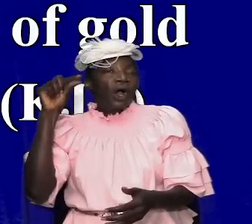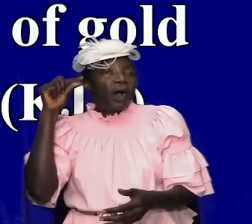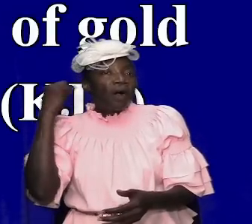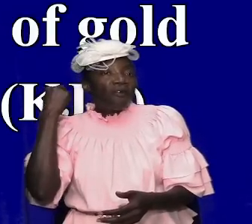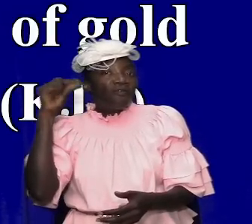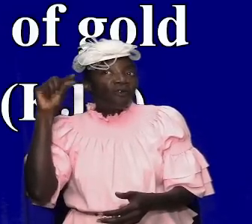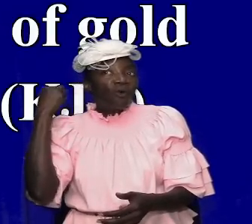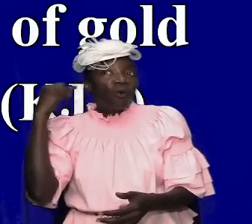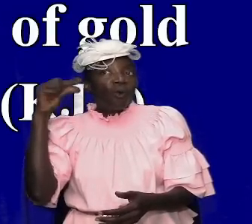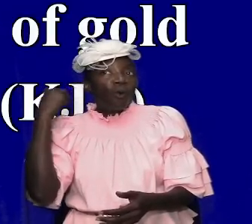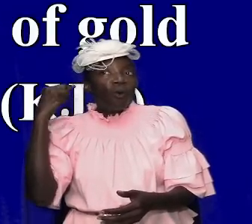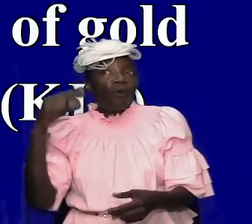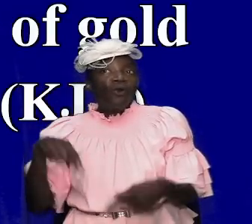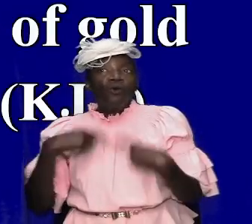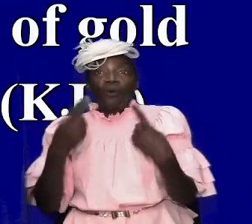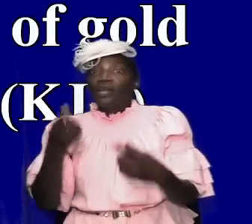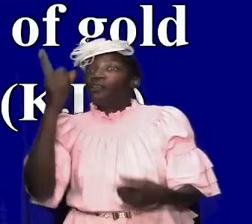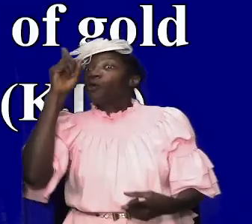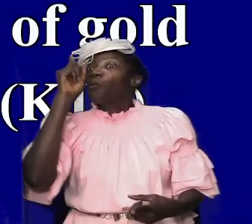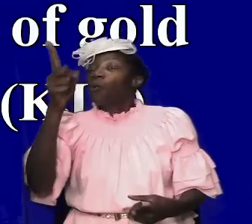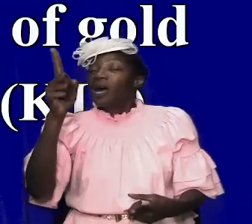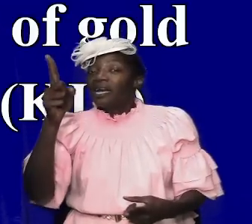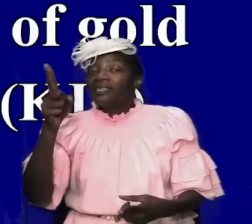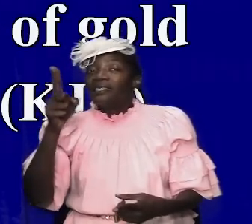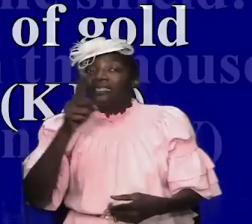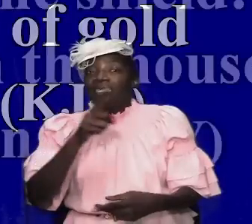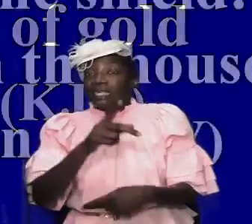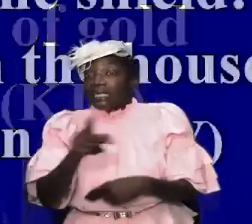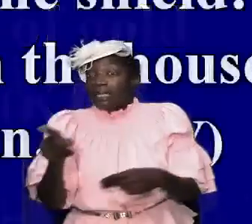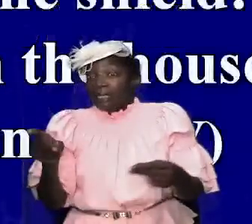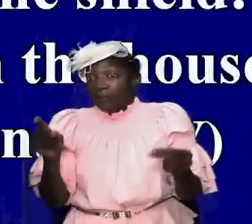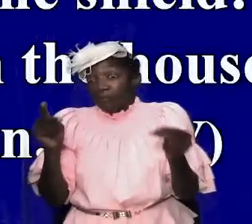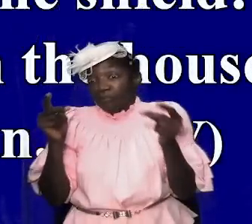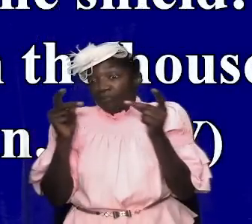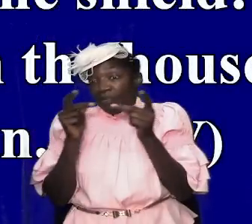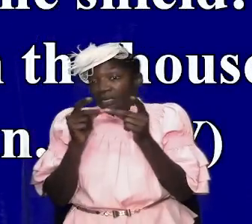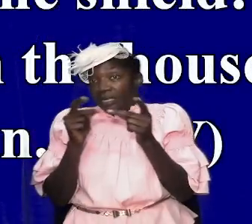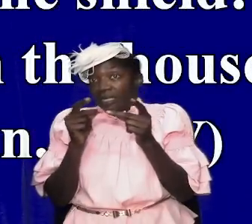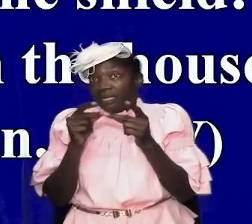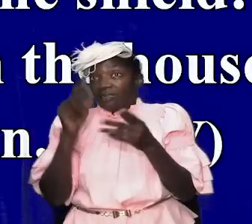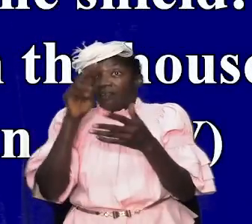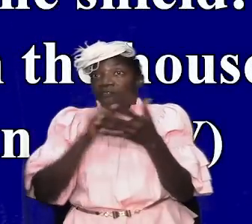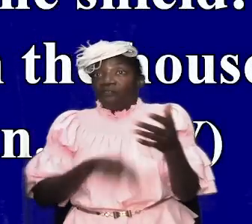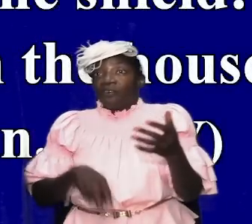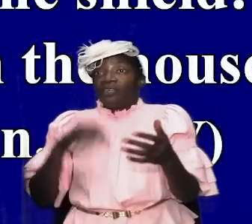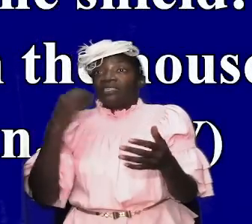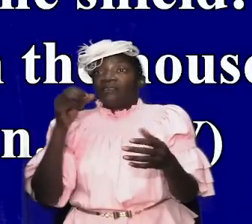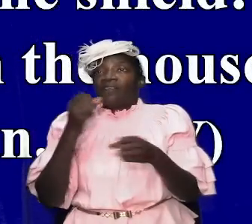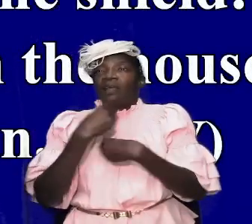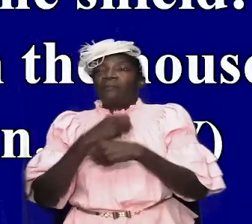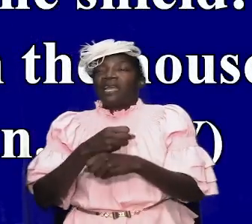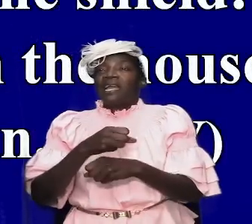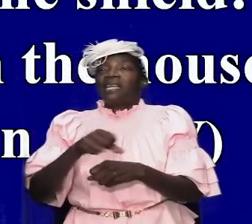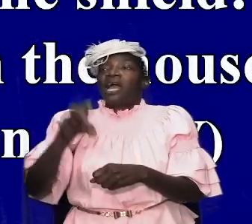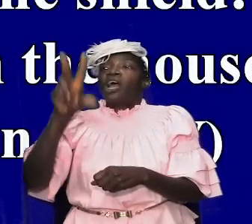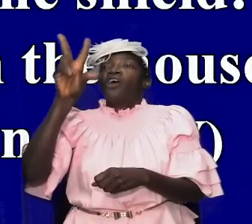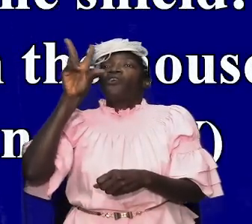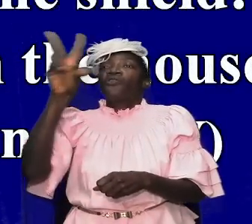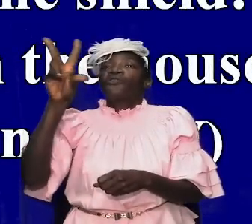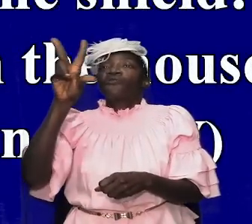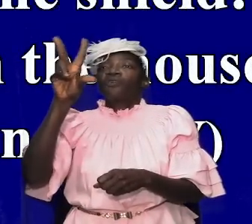went to one target then now it goes on to verse 17 and he made 300